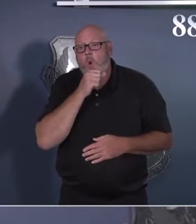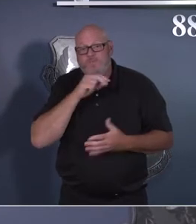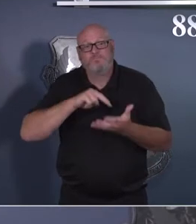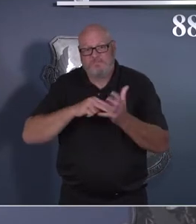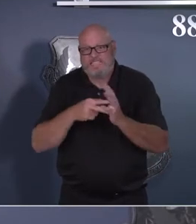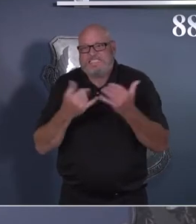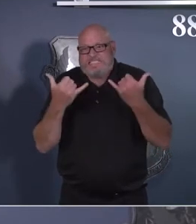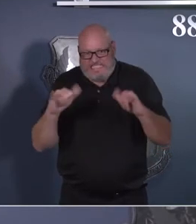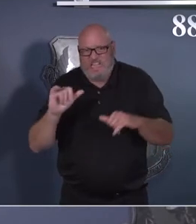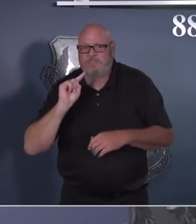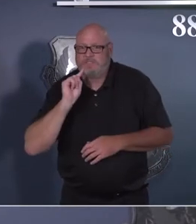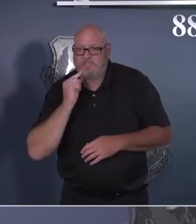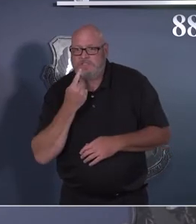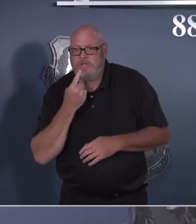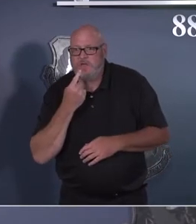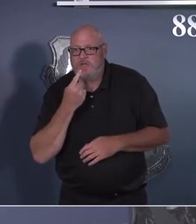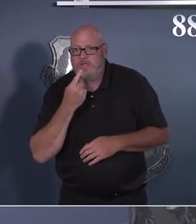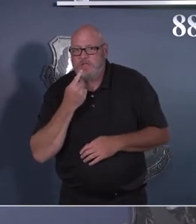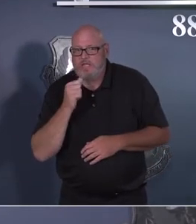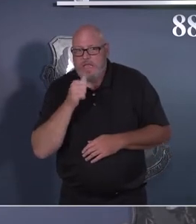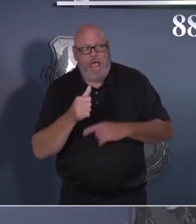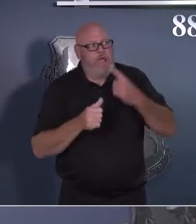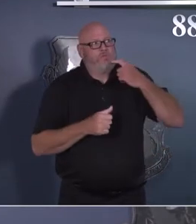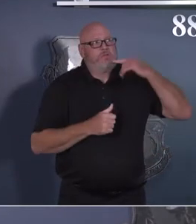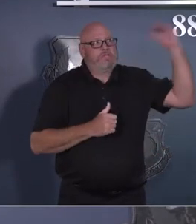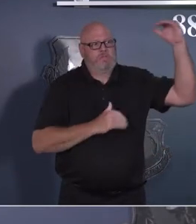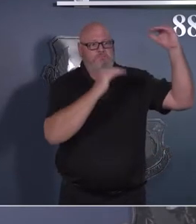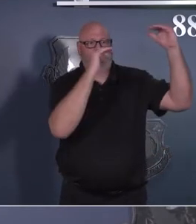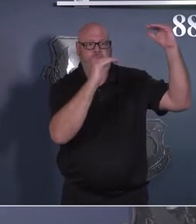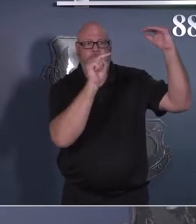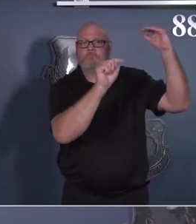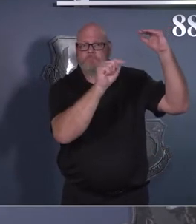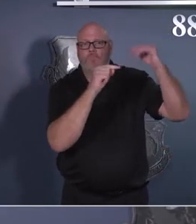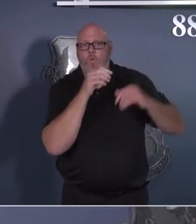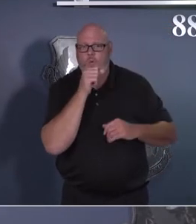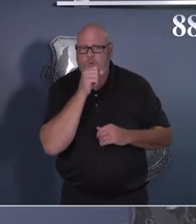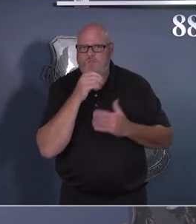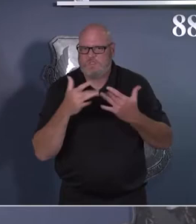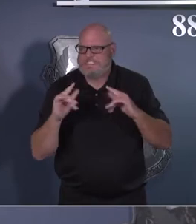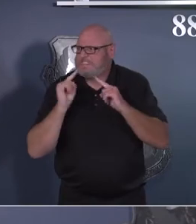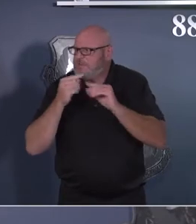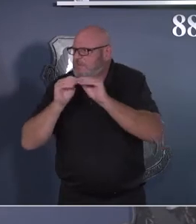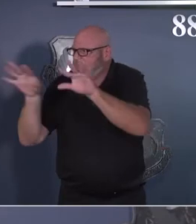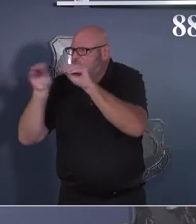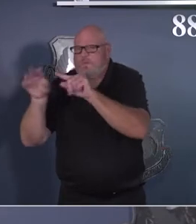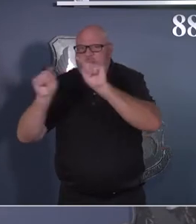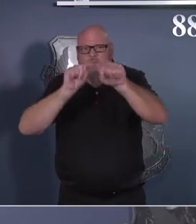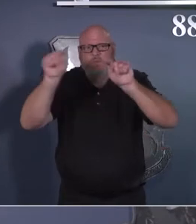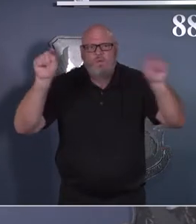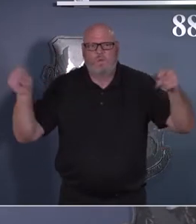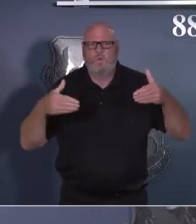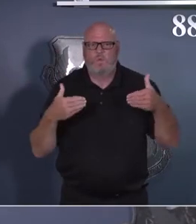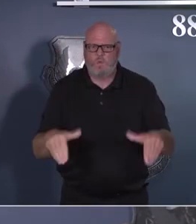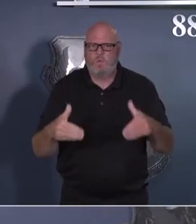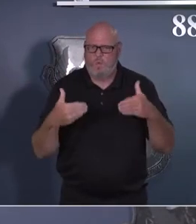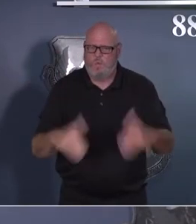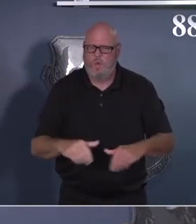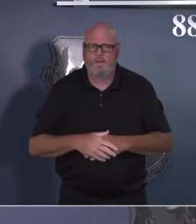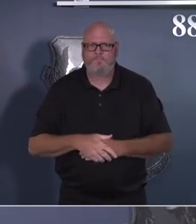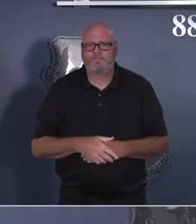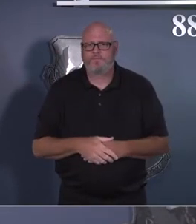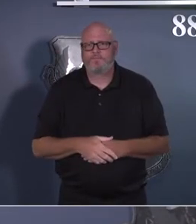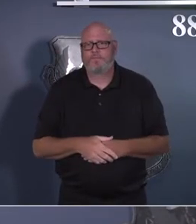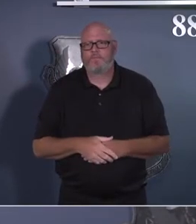low. And so when you look at that map, what has been amazing to me over the course of the last week or so, since I found that resource, was the